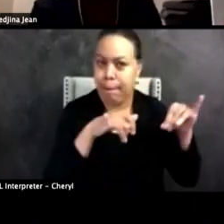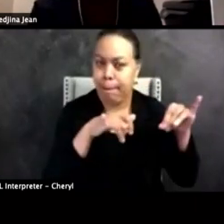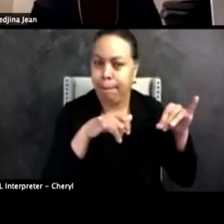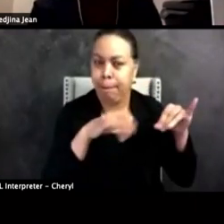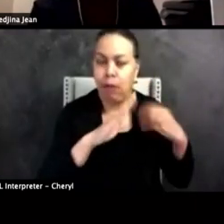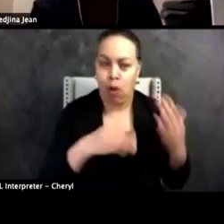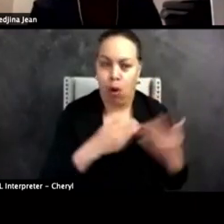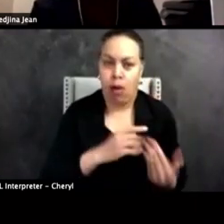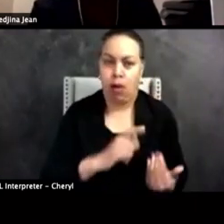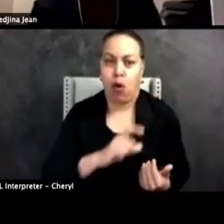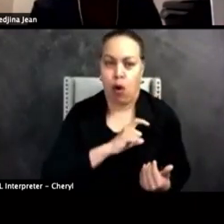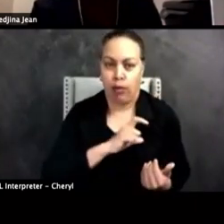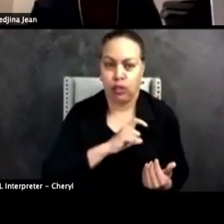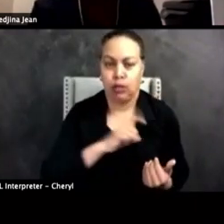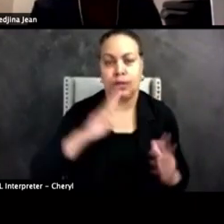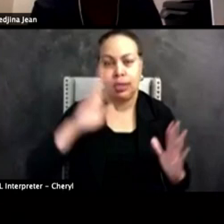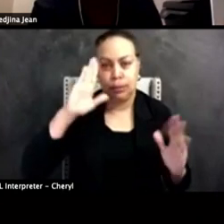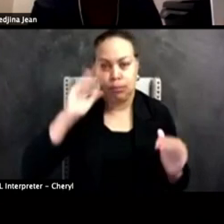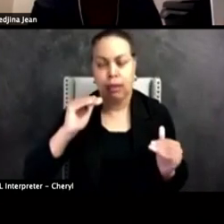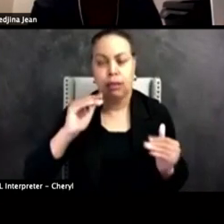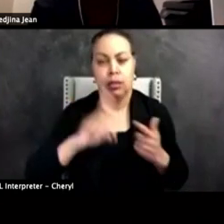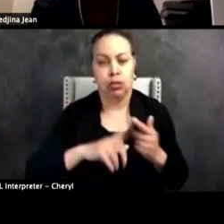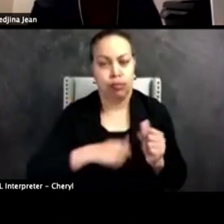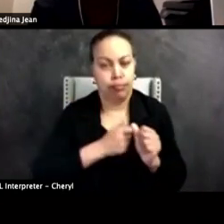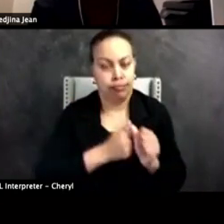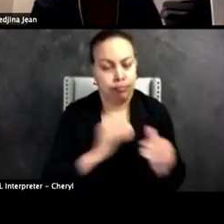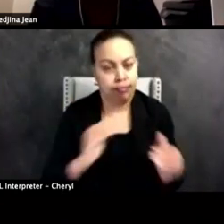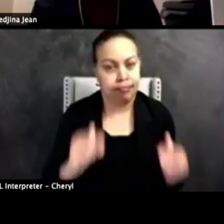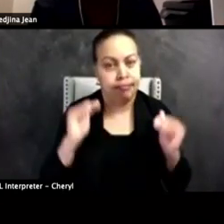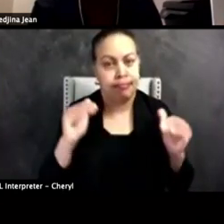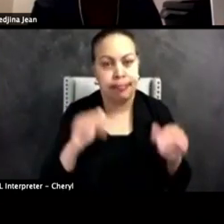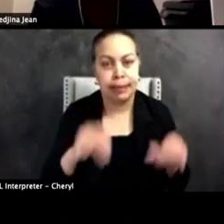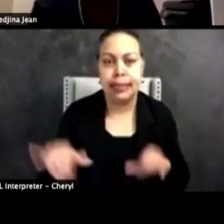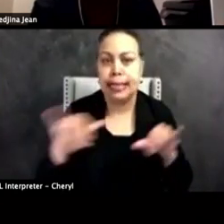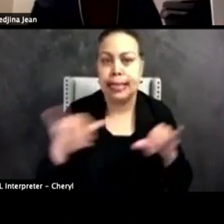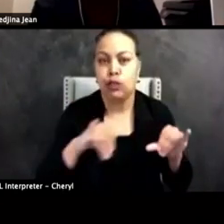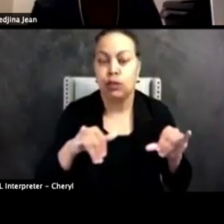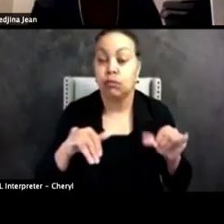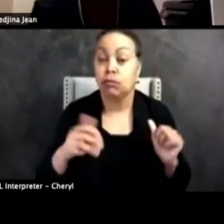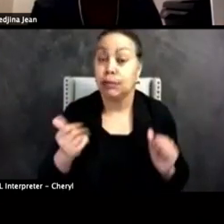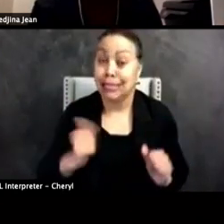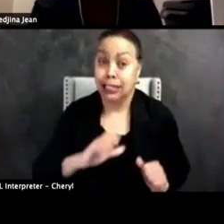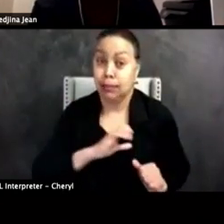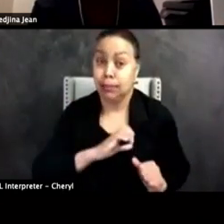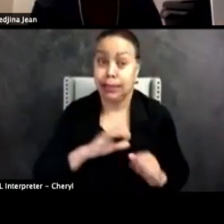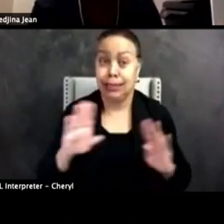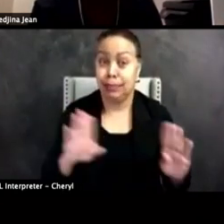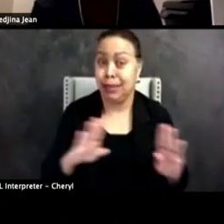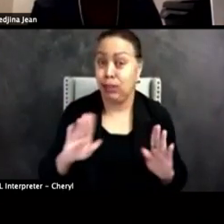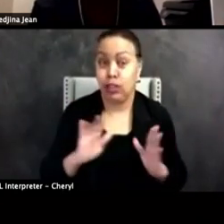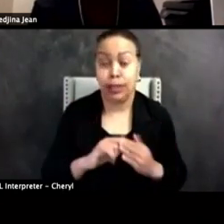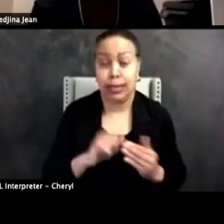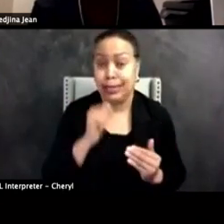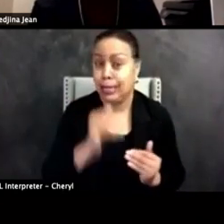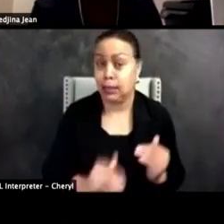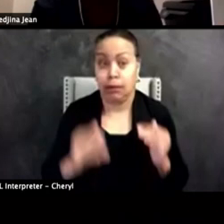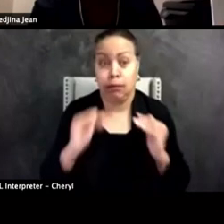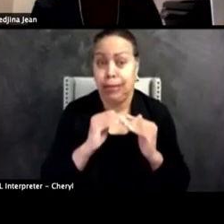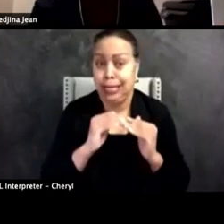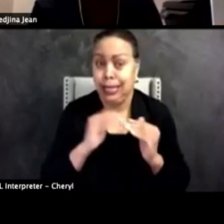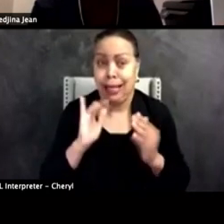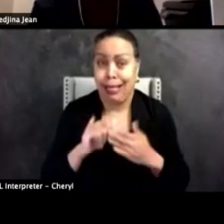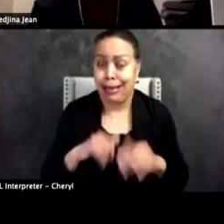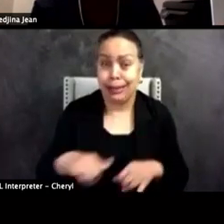police officer is expected to meet a very high standard. And so any police behavior that doesn't meet that standard